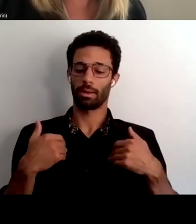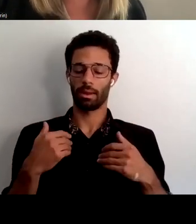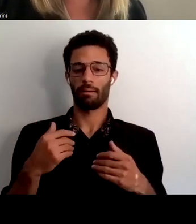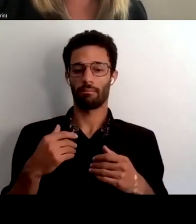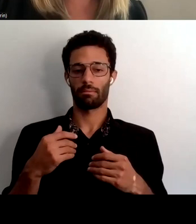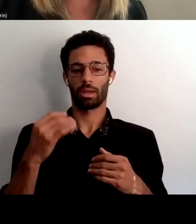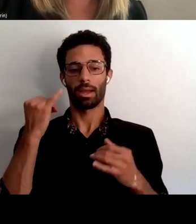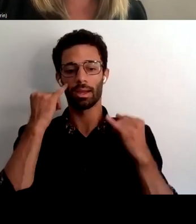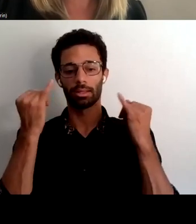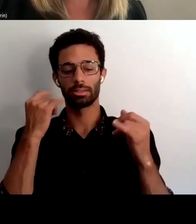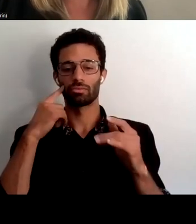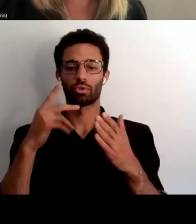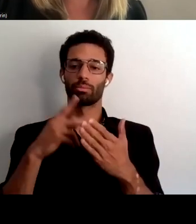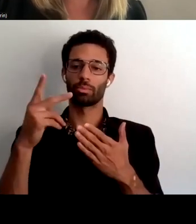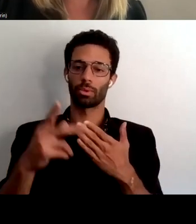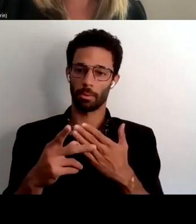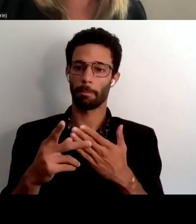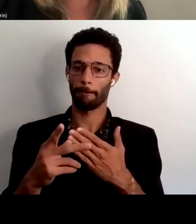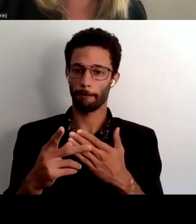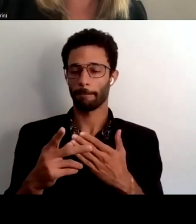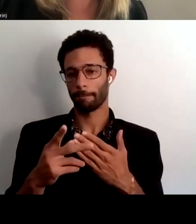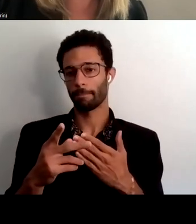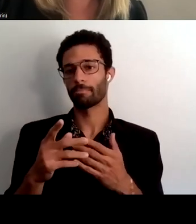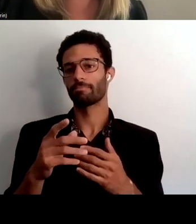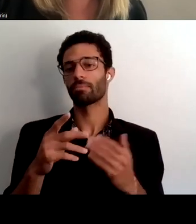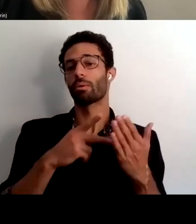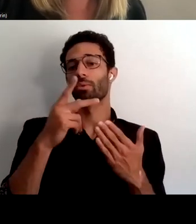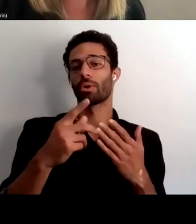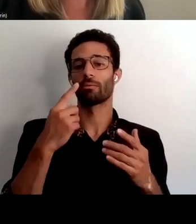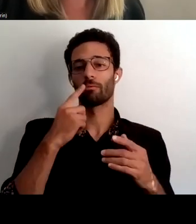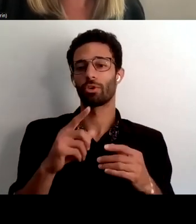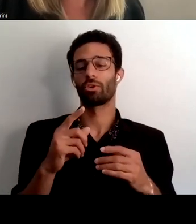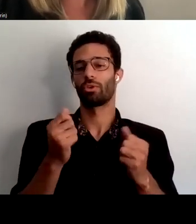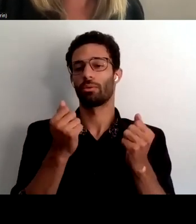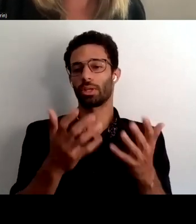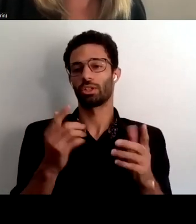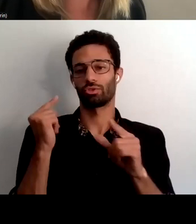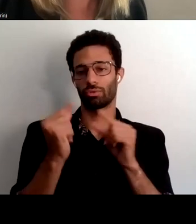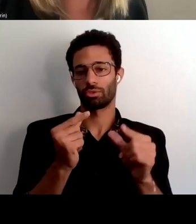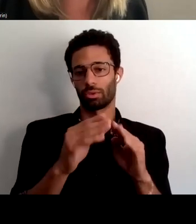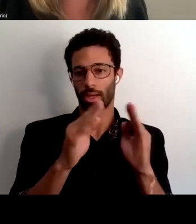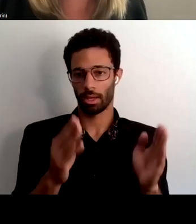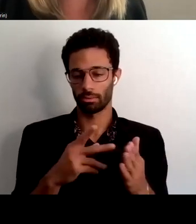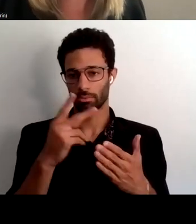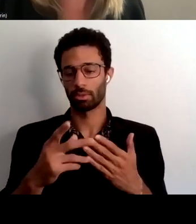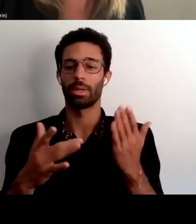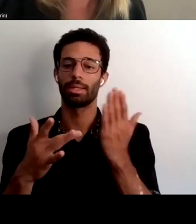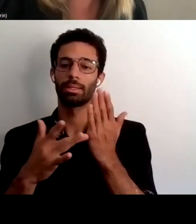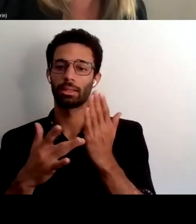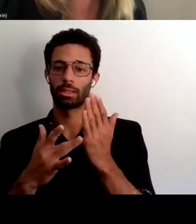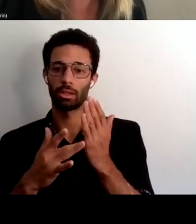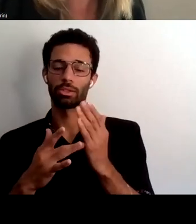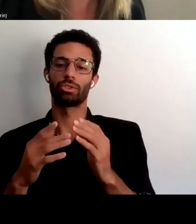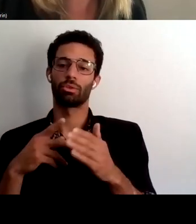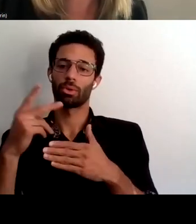programming that came about included intergenerational housing programs technology education programs and